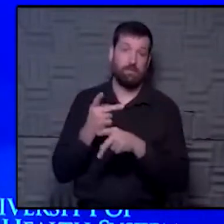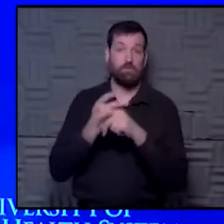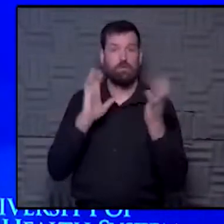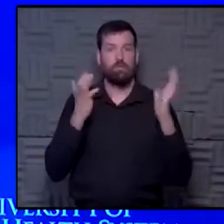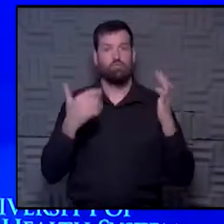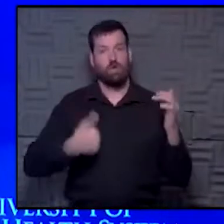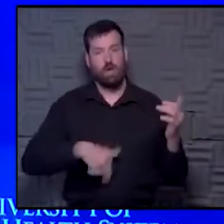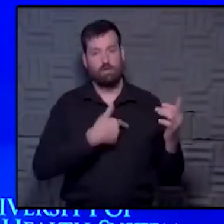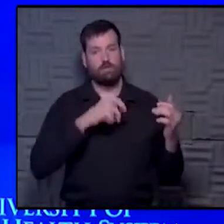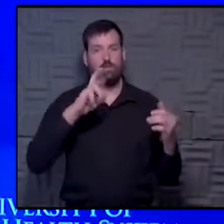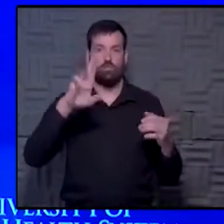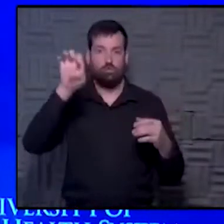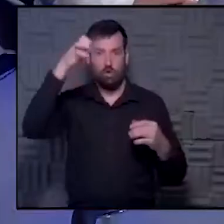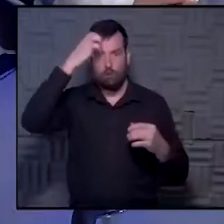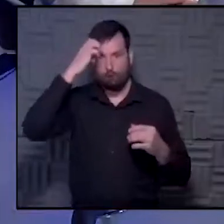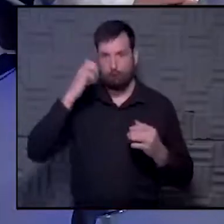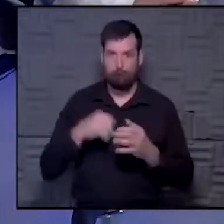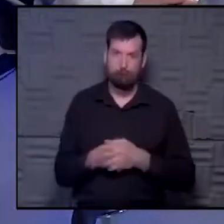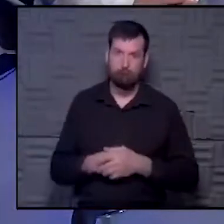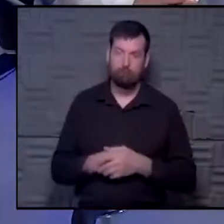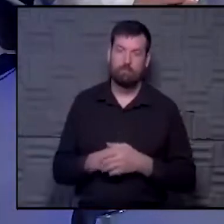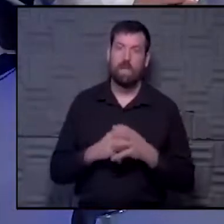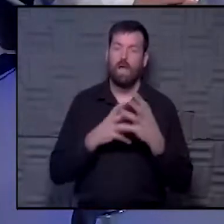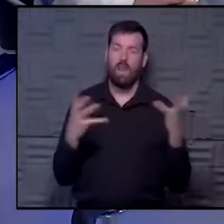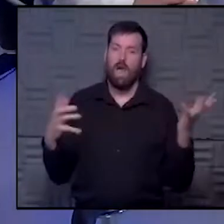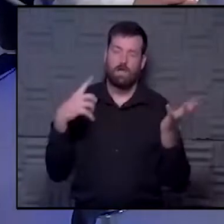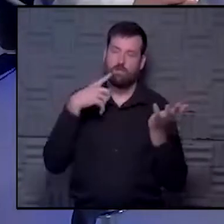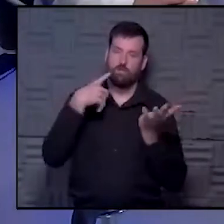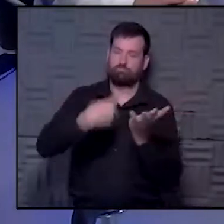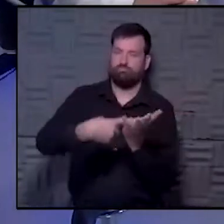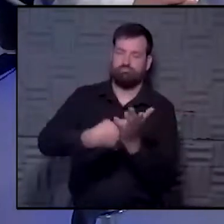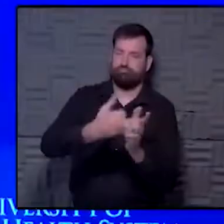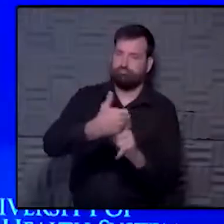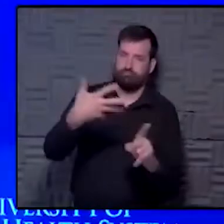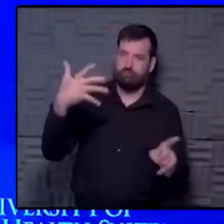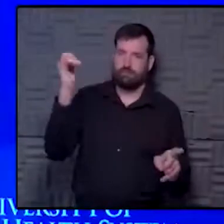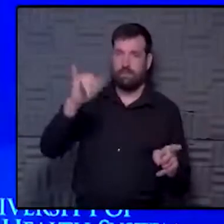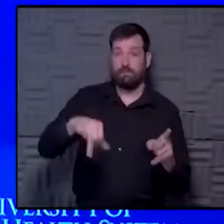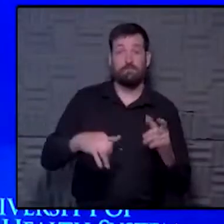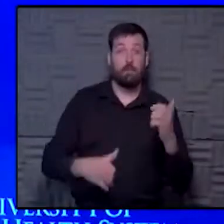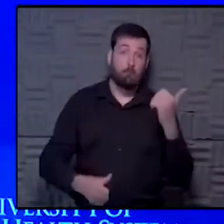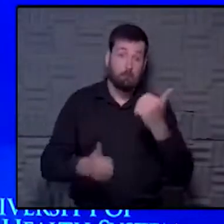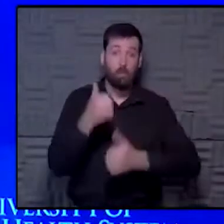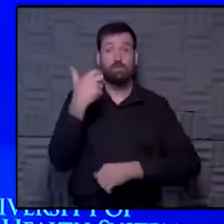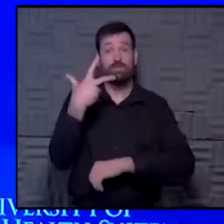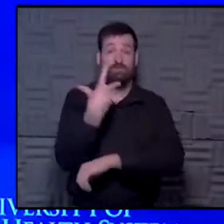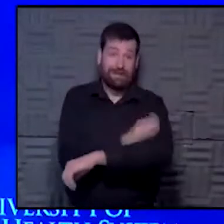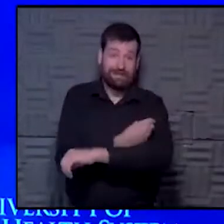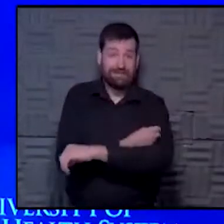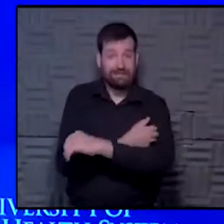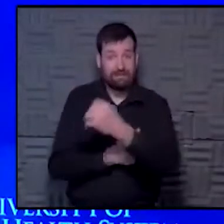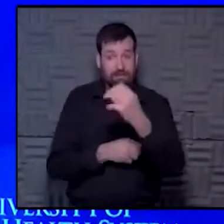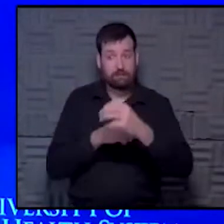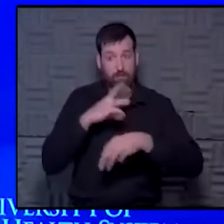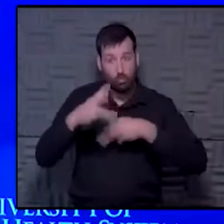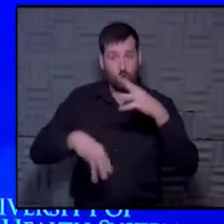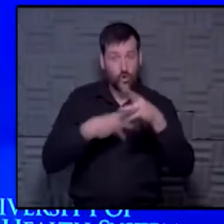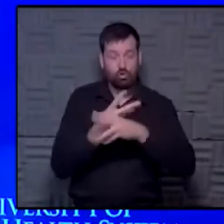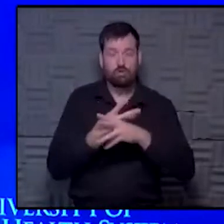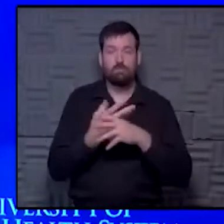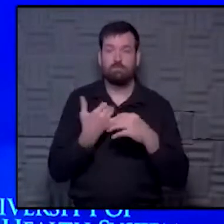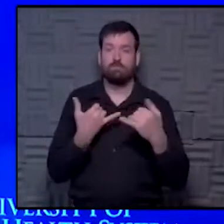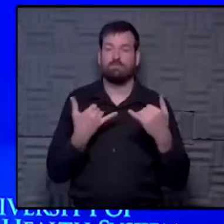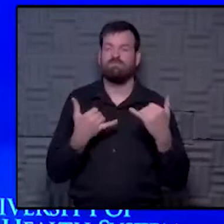say, us or Europe. There's a lot to unpack in that conversation as well, because the majority of vaccines in the world still have been